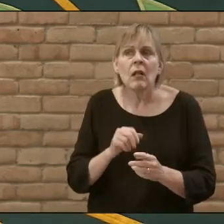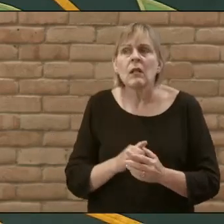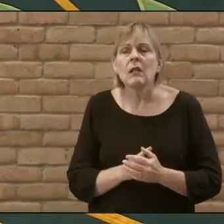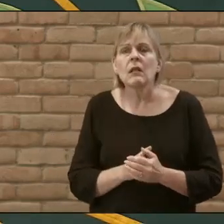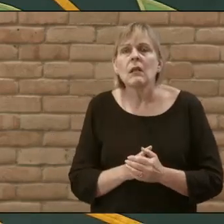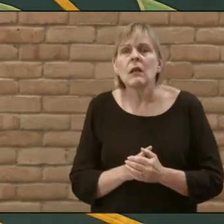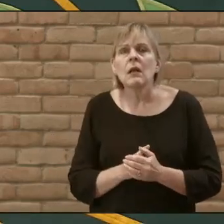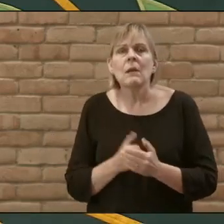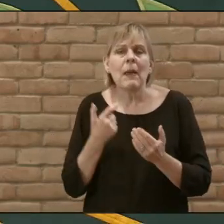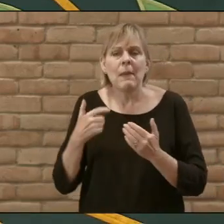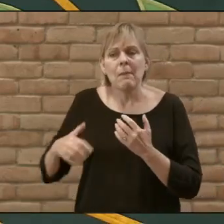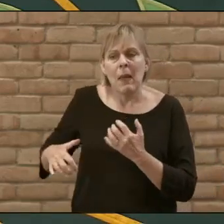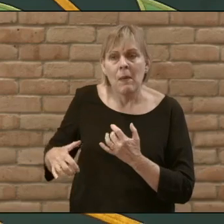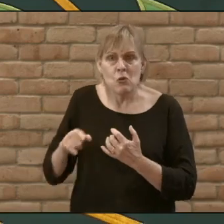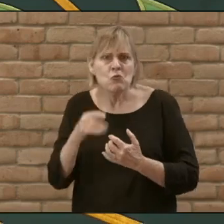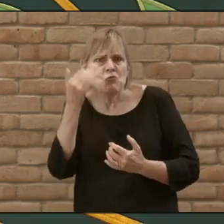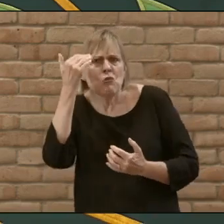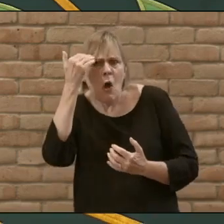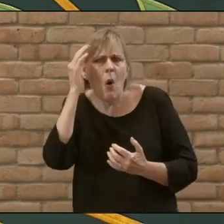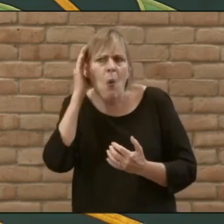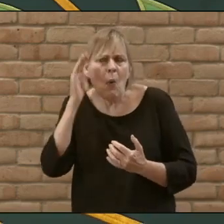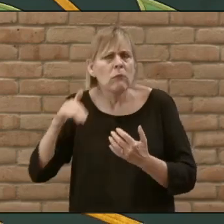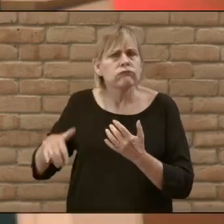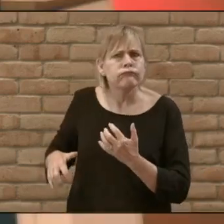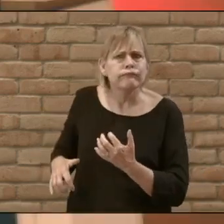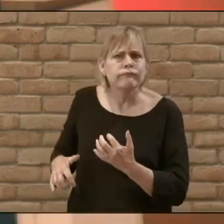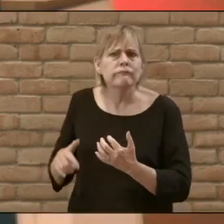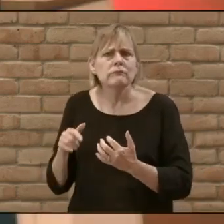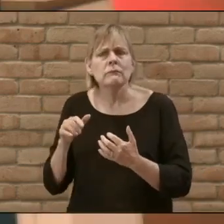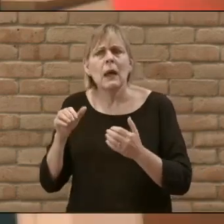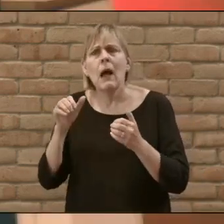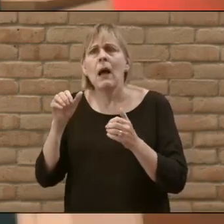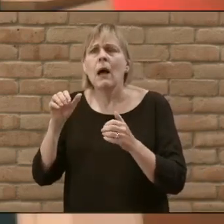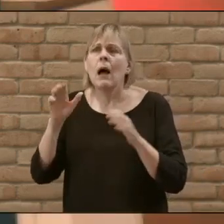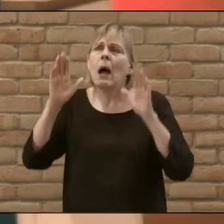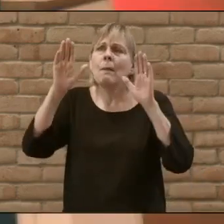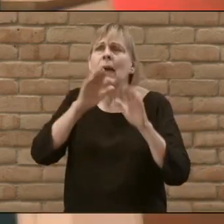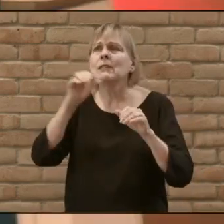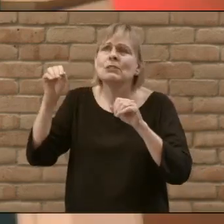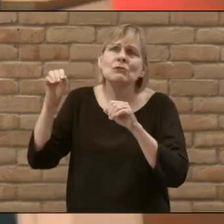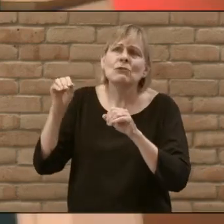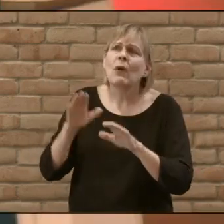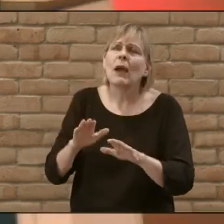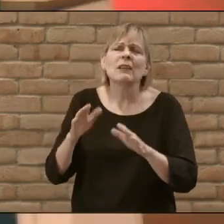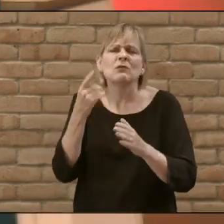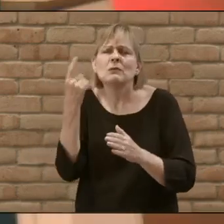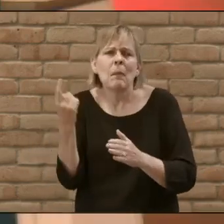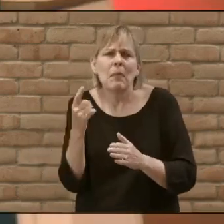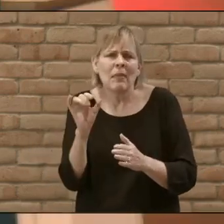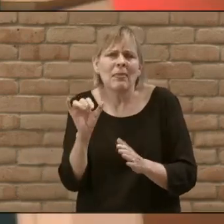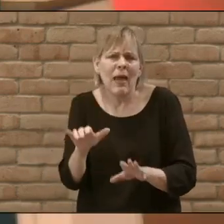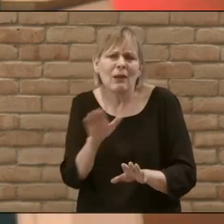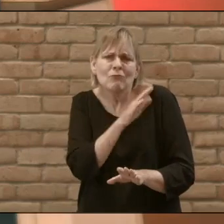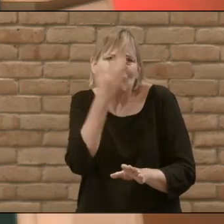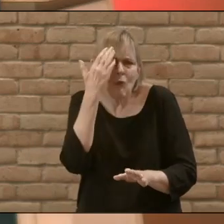a bagpiper you know is going to play Amazing Grace or something similar